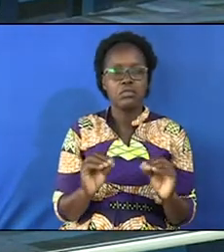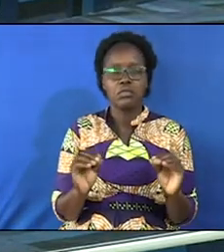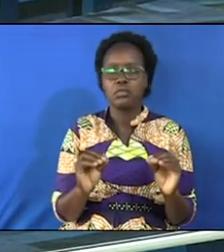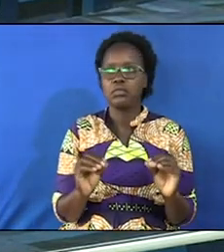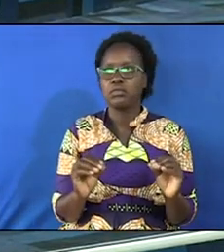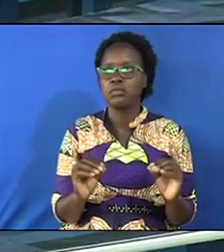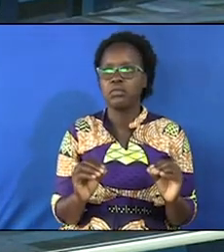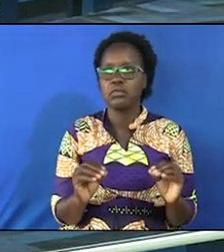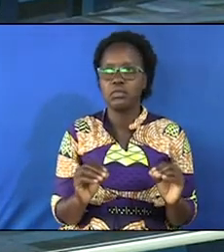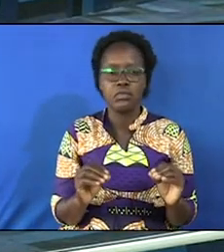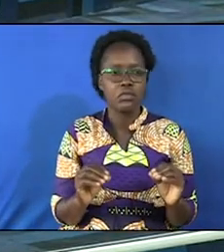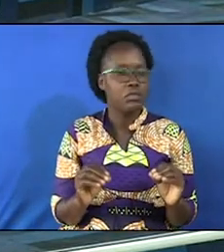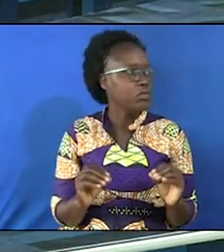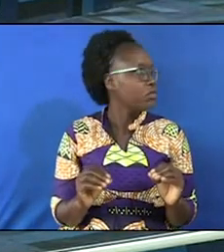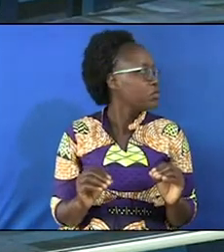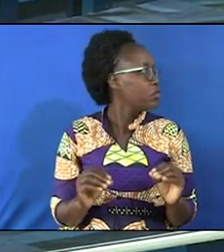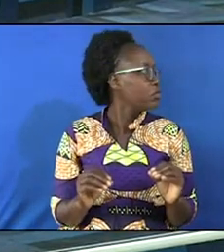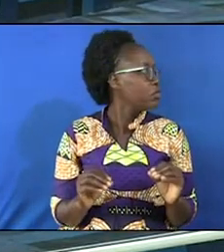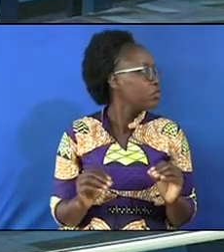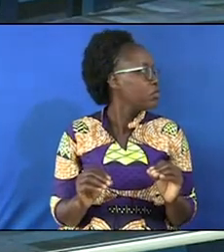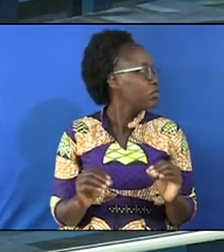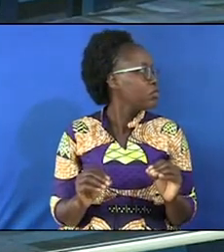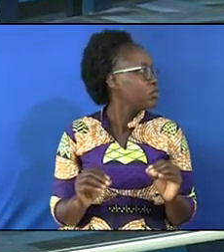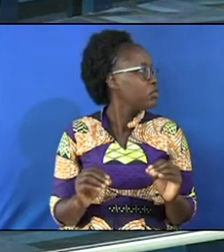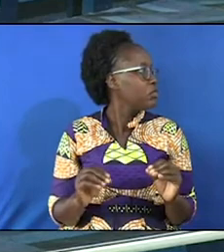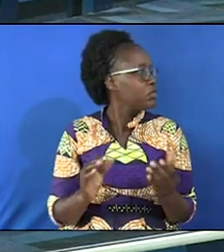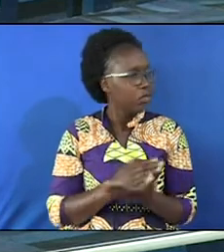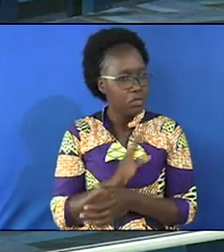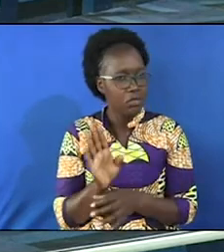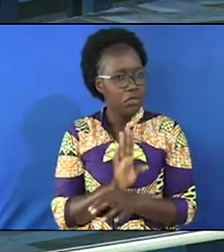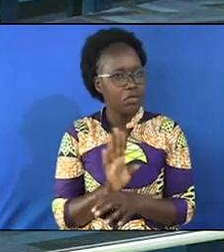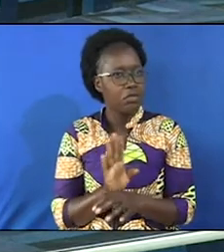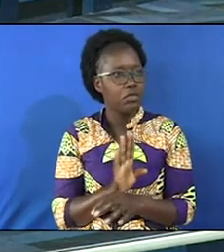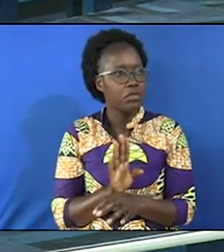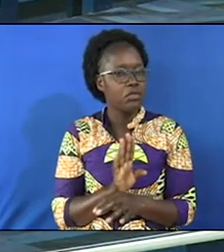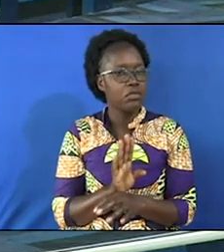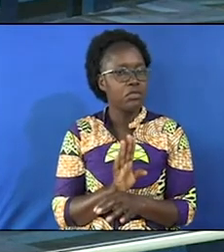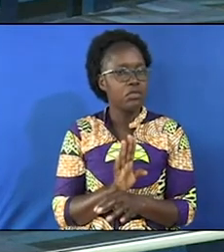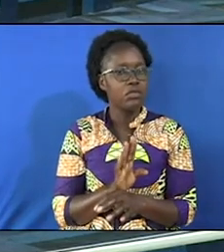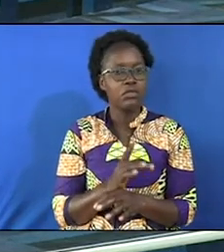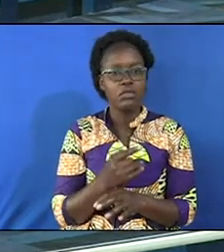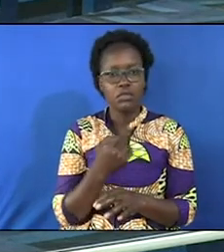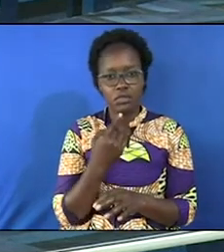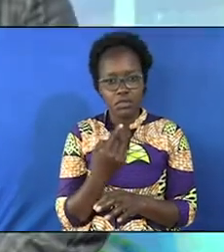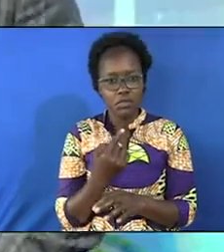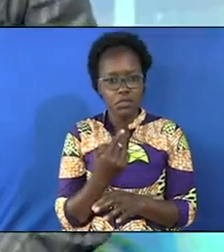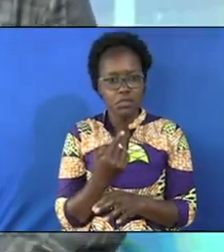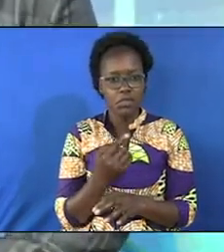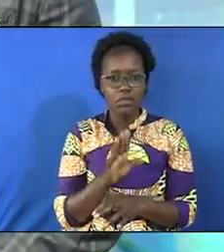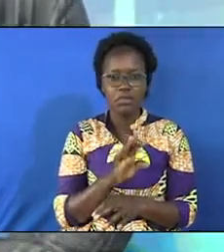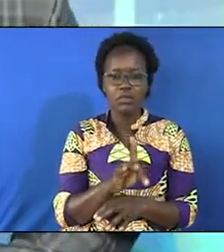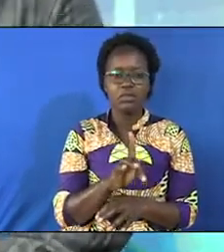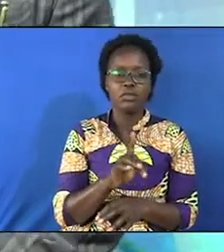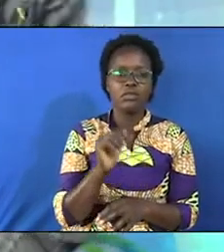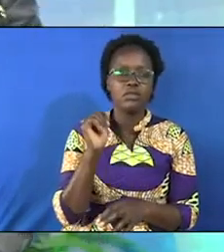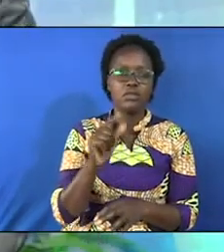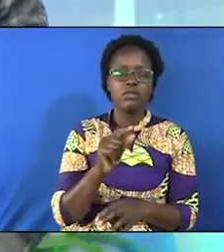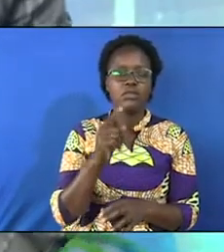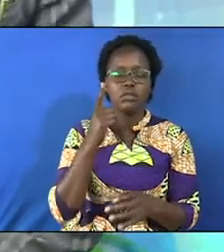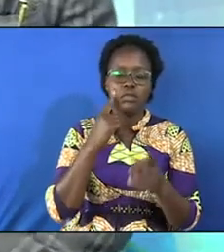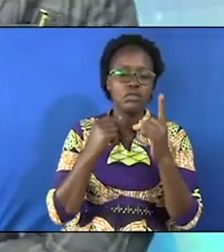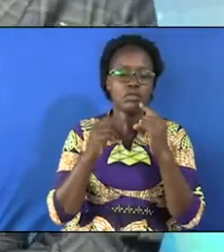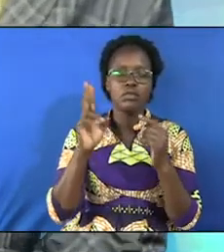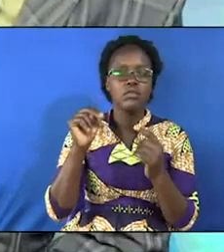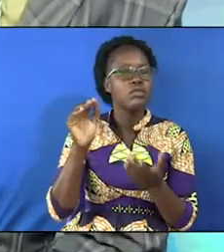okay people even say you shall weep no more some are busy I'm saying my friend you shall weep